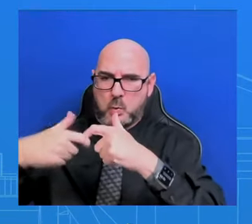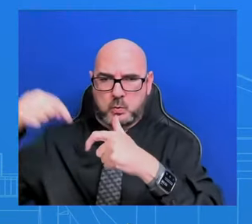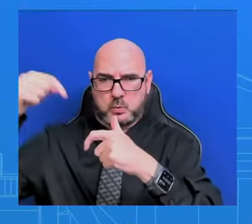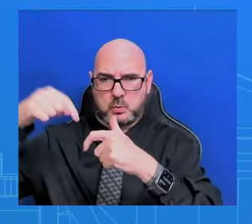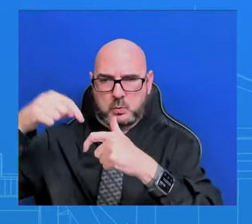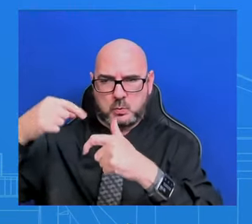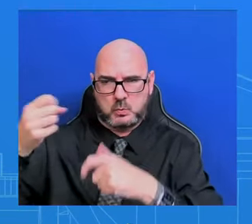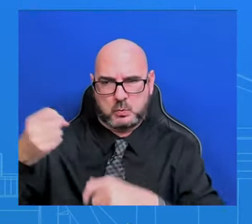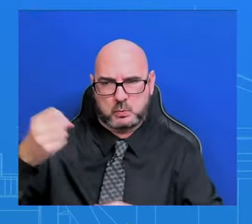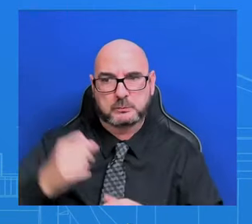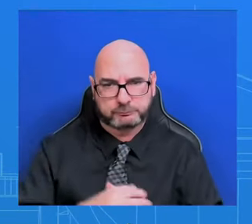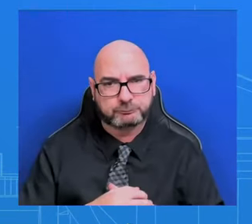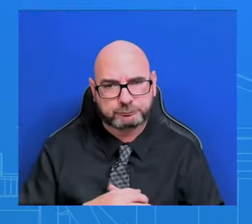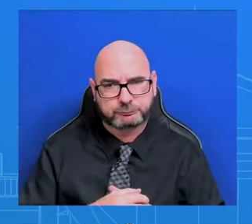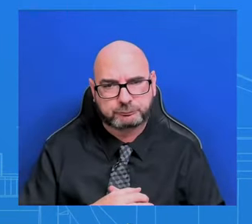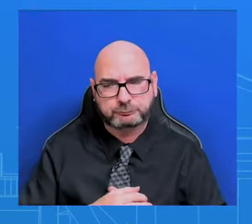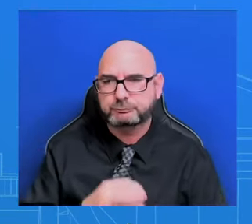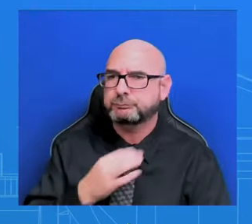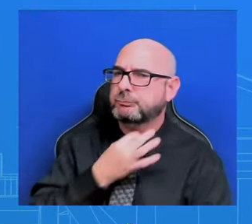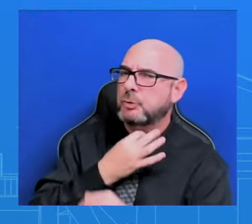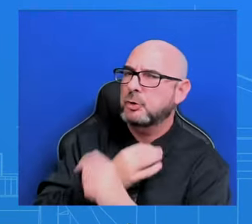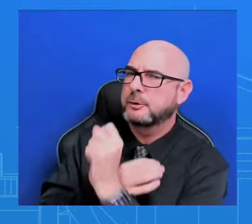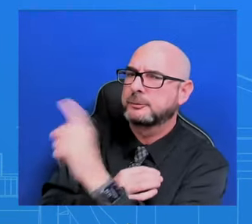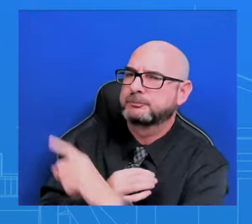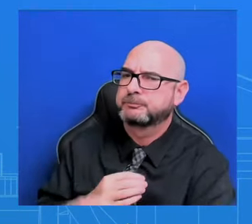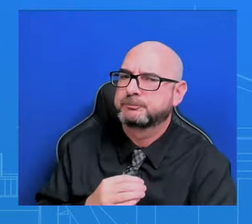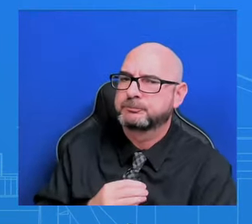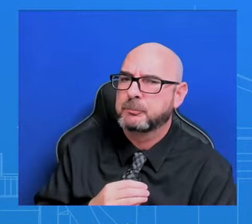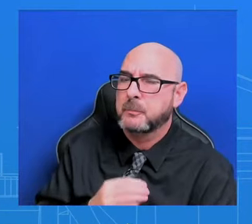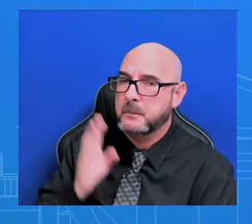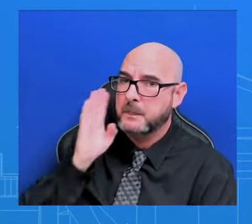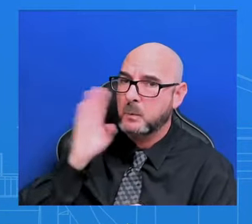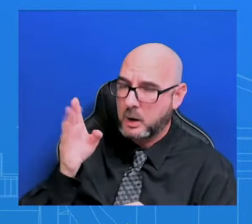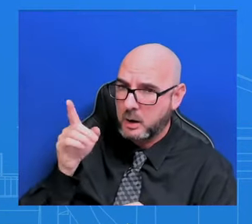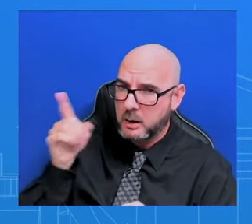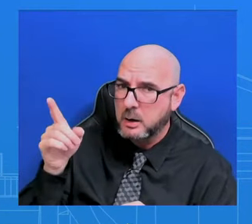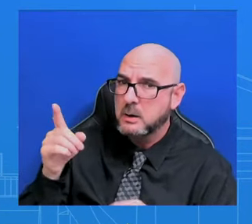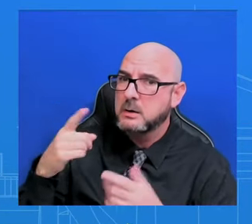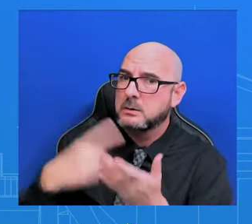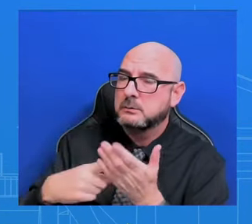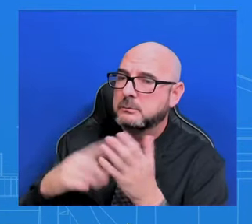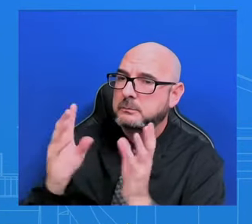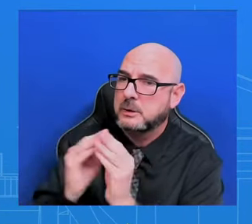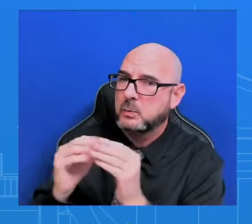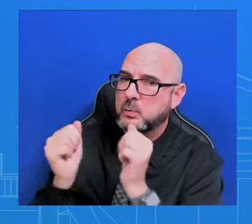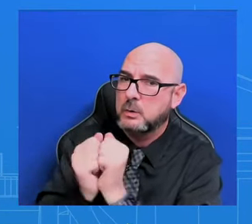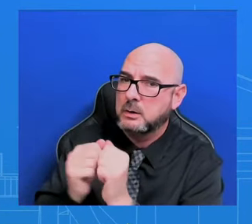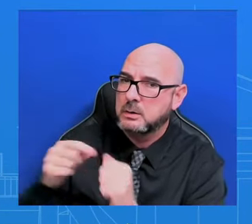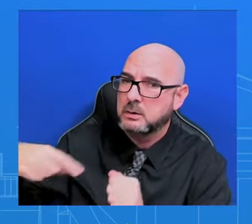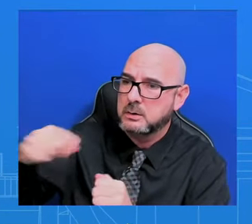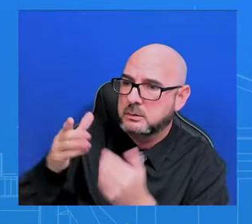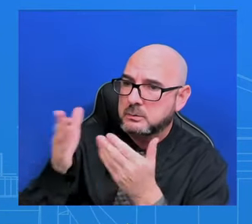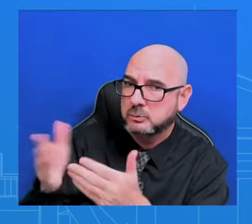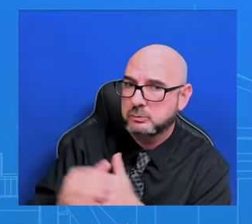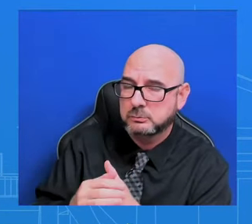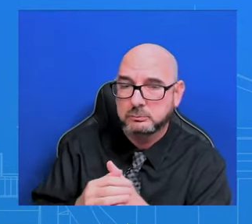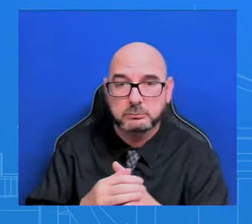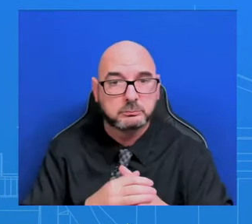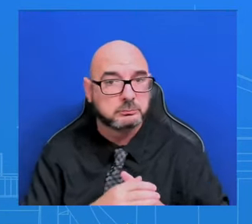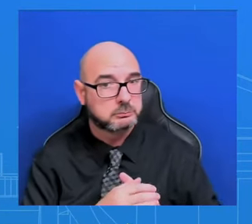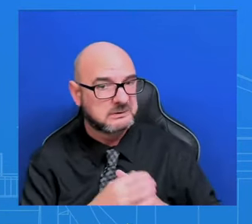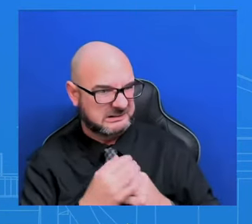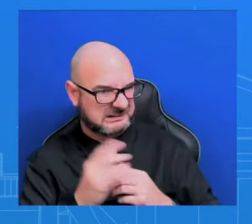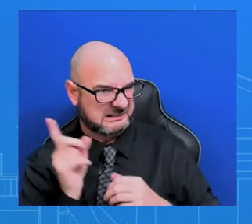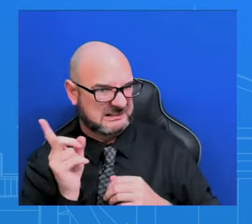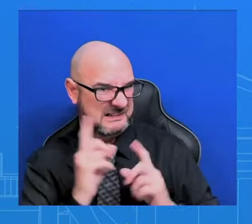to meet with and what his message is during this visit? He's working on a range of issues, so his messages are really in line with our